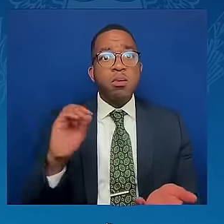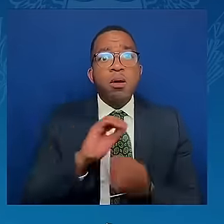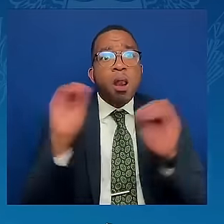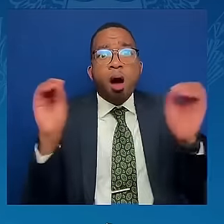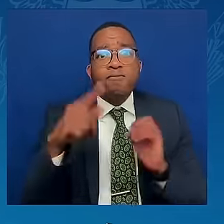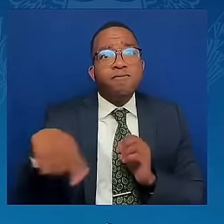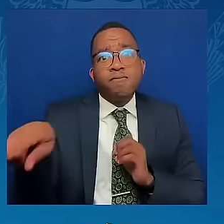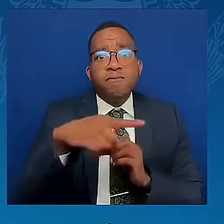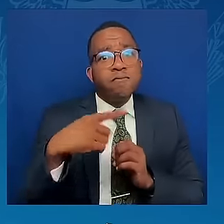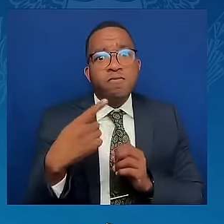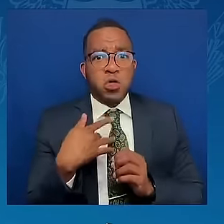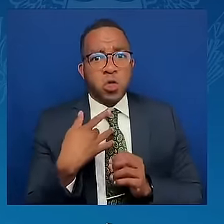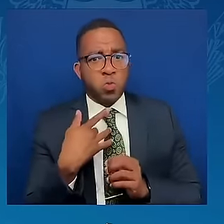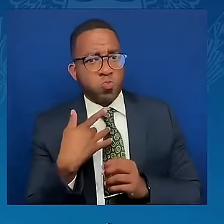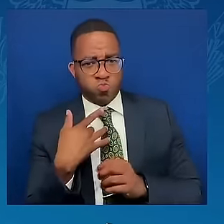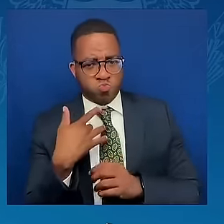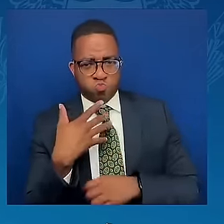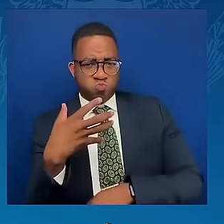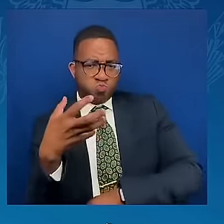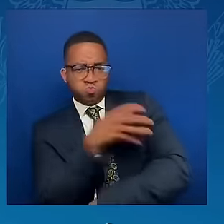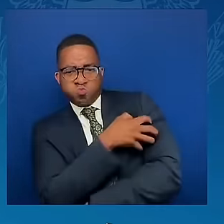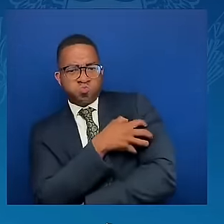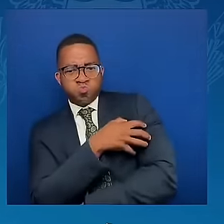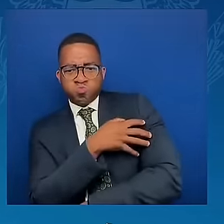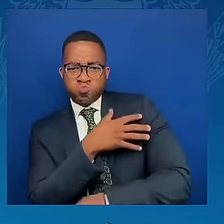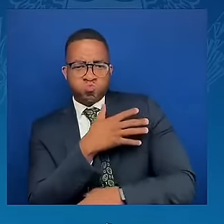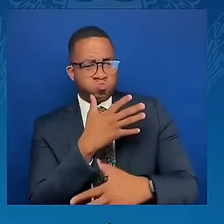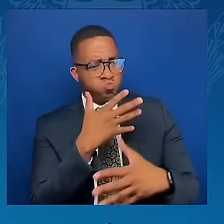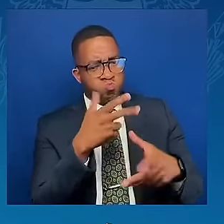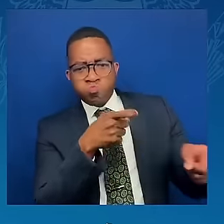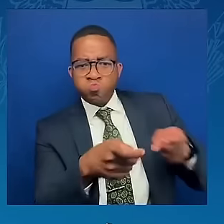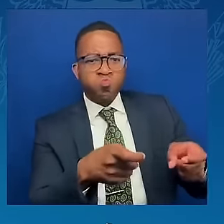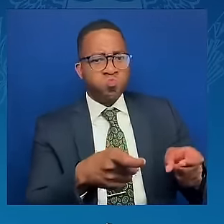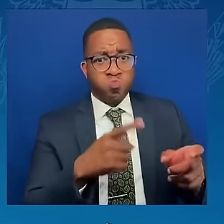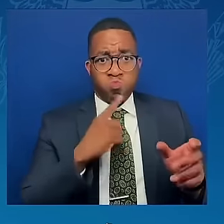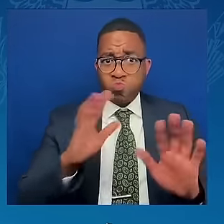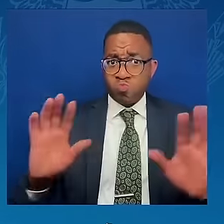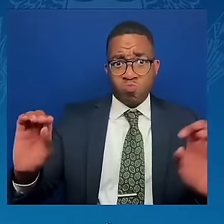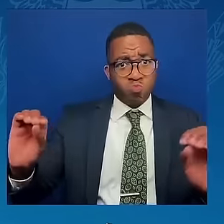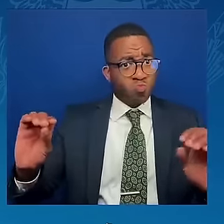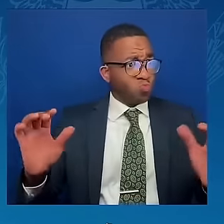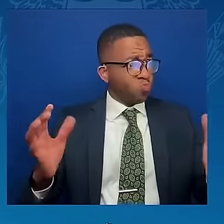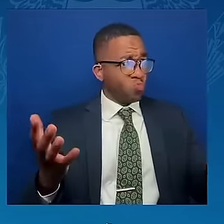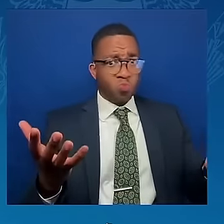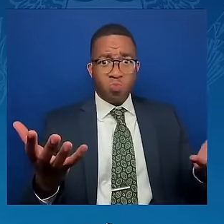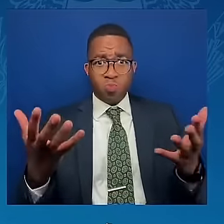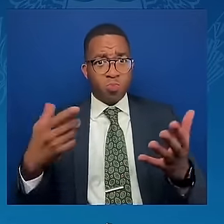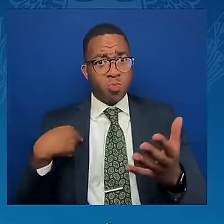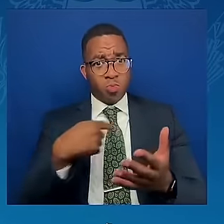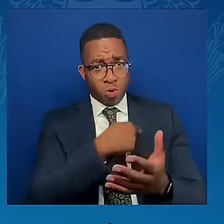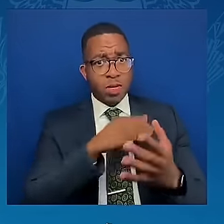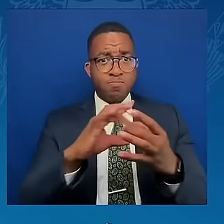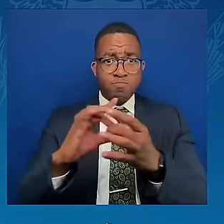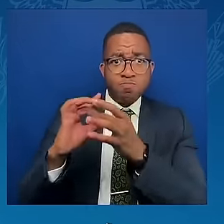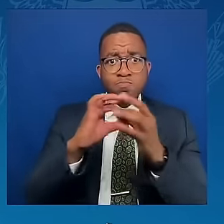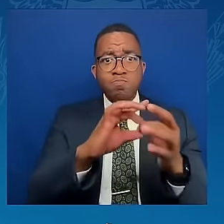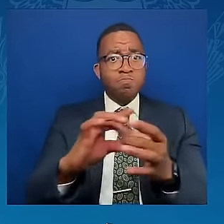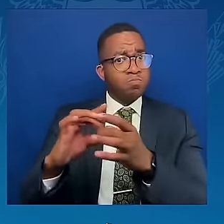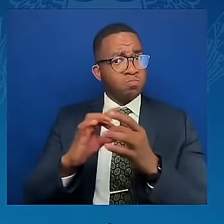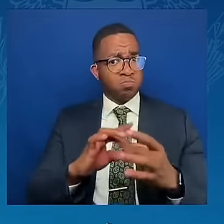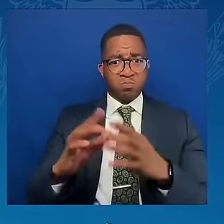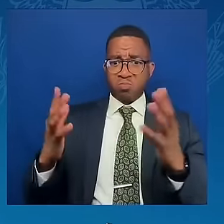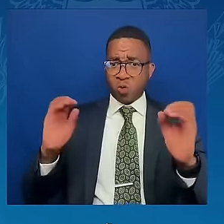multipolarity when each political pool of the earth